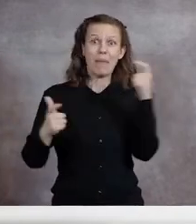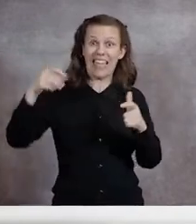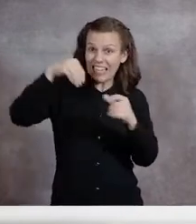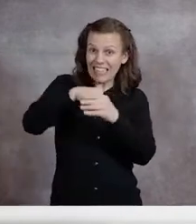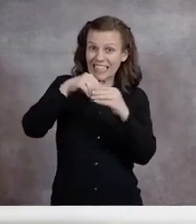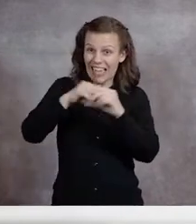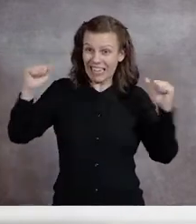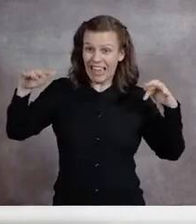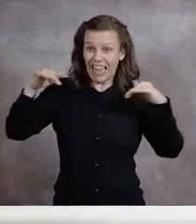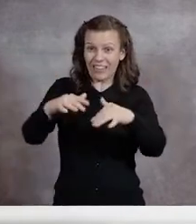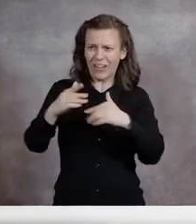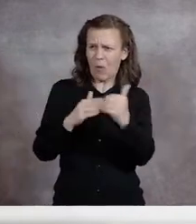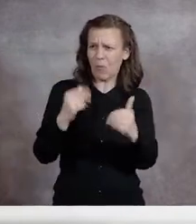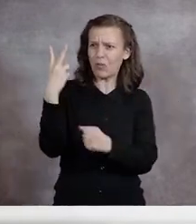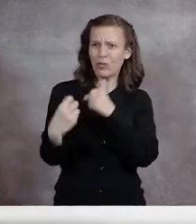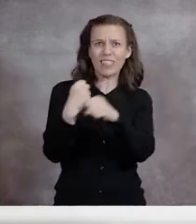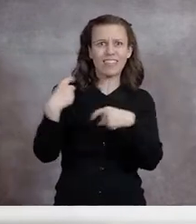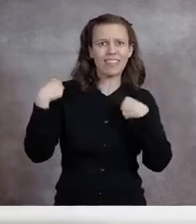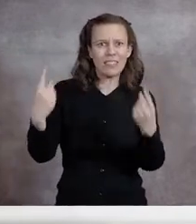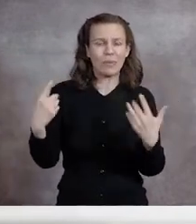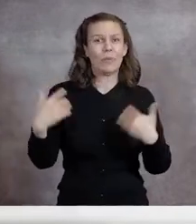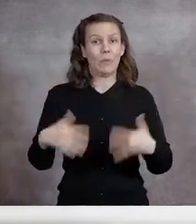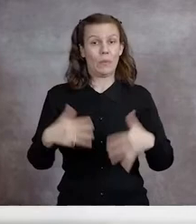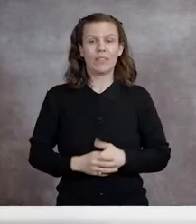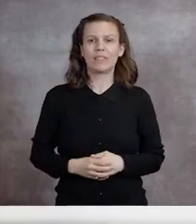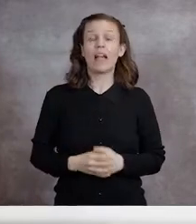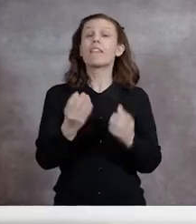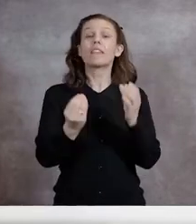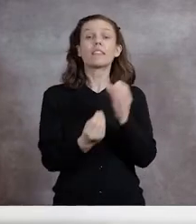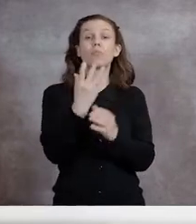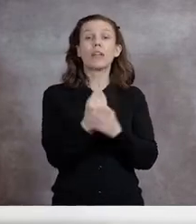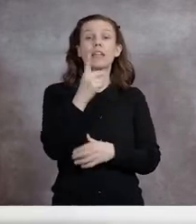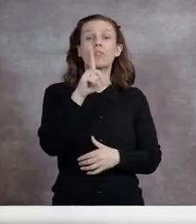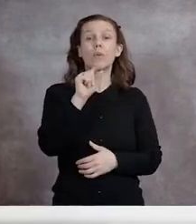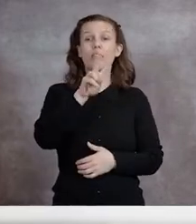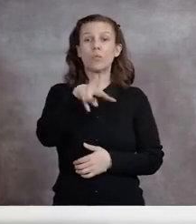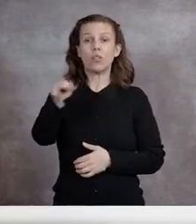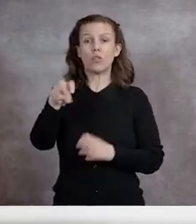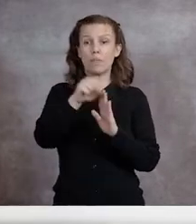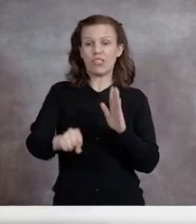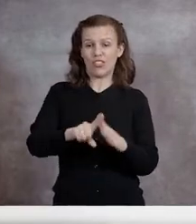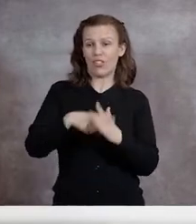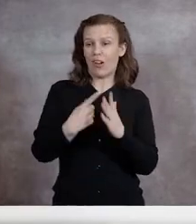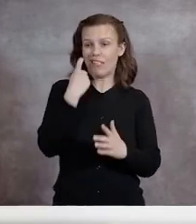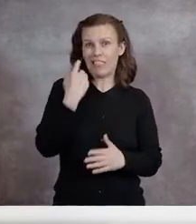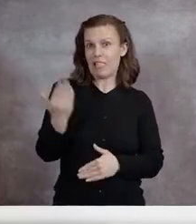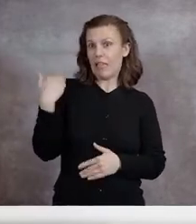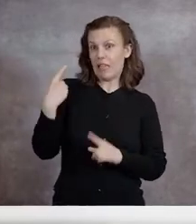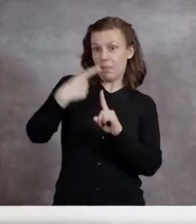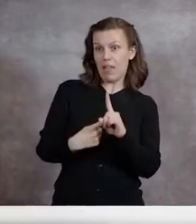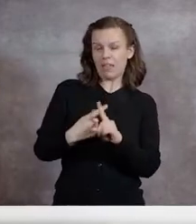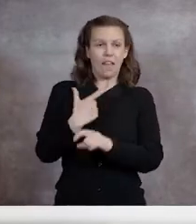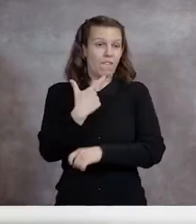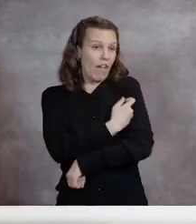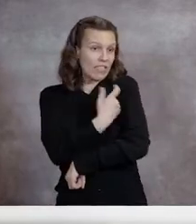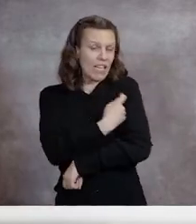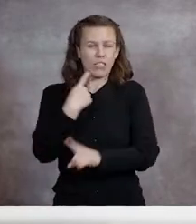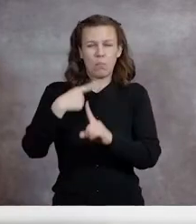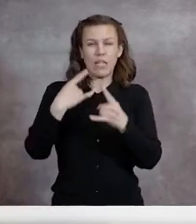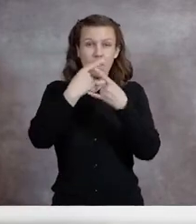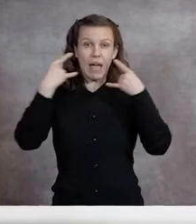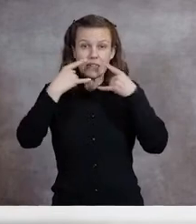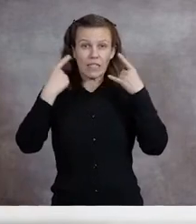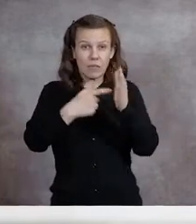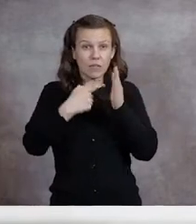two years. And as the spring 2022 semester began last month, our vaccination and masking efforts have helped us